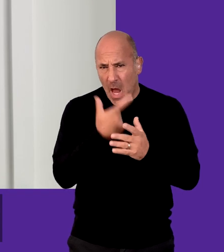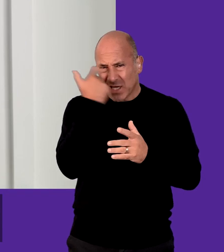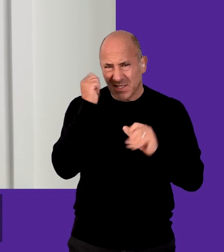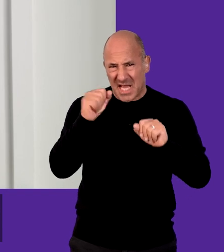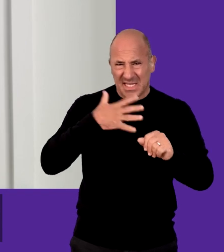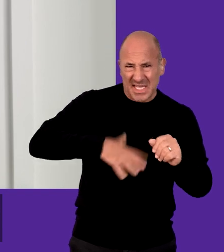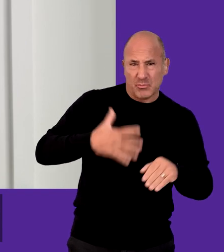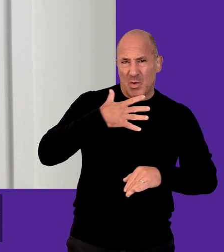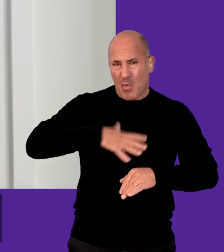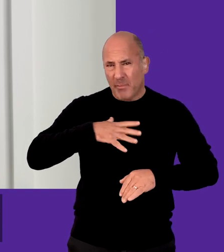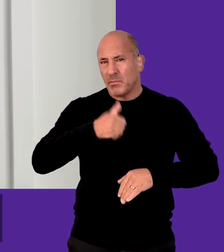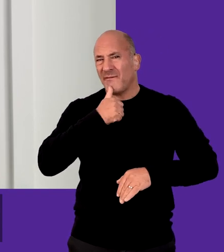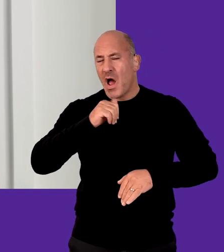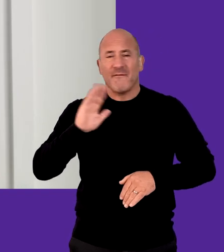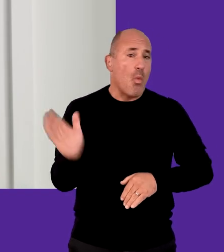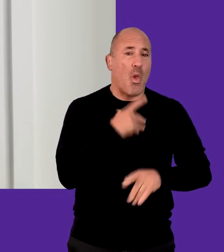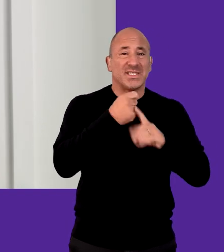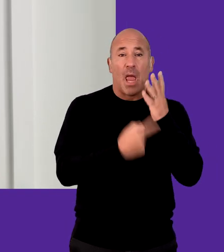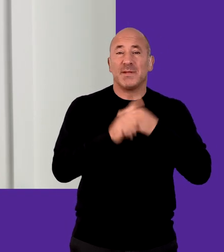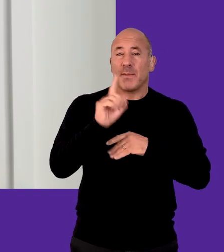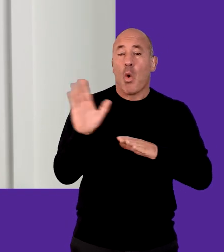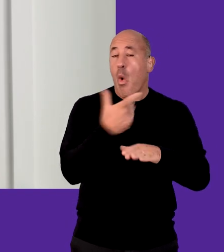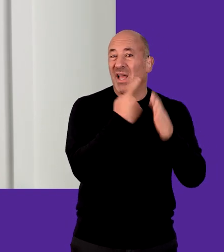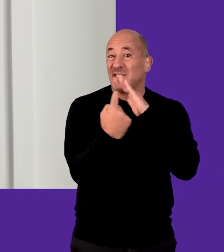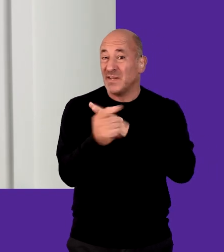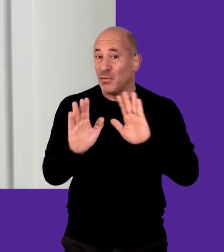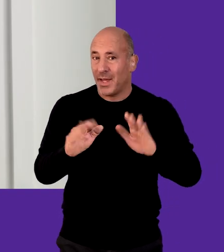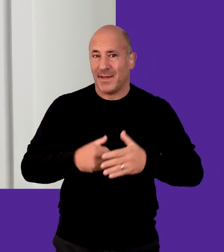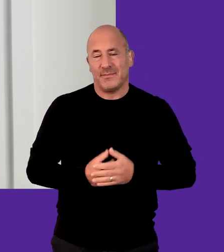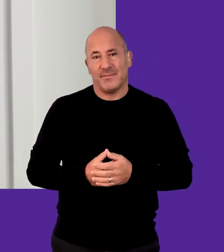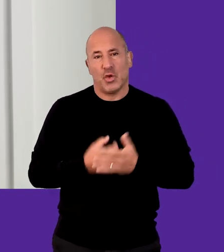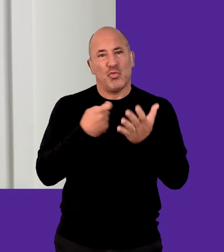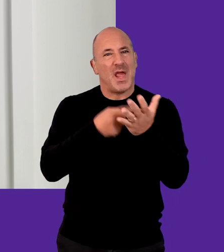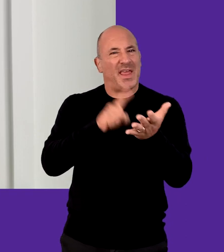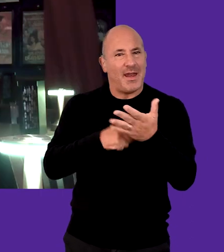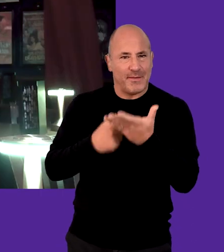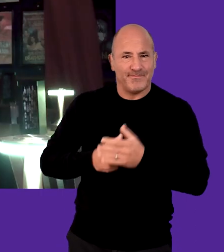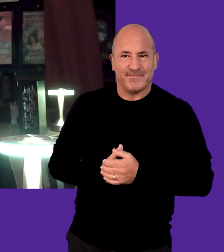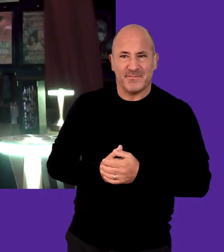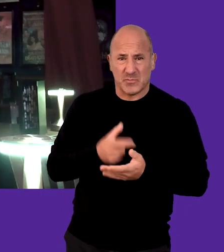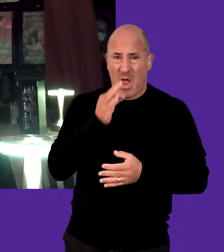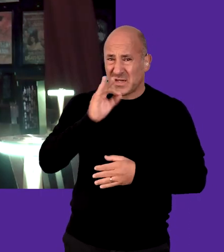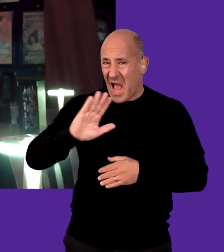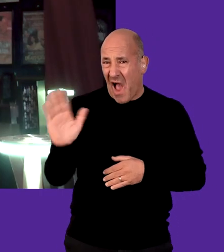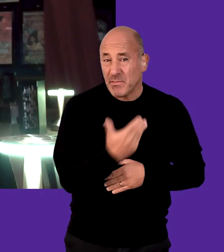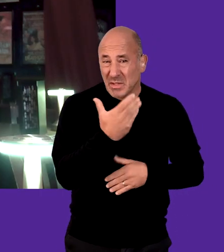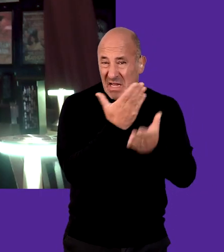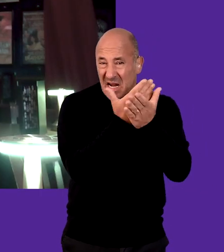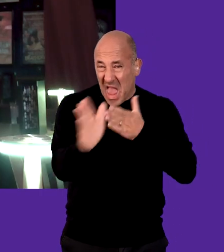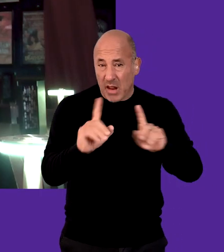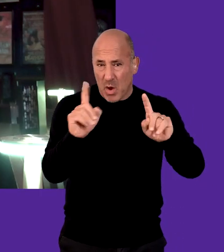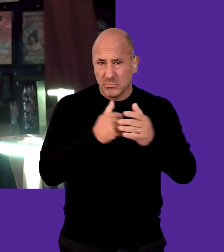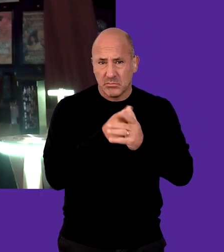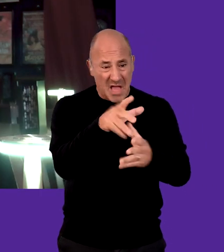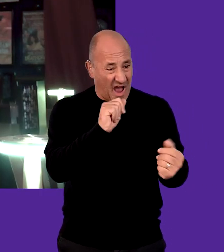the needs, requirements and preferences of all disabled people on an individual basis. Ria Lina Do you ask